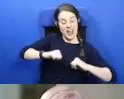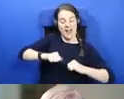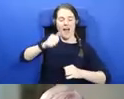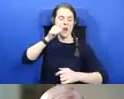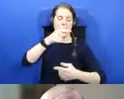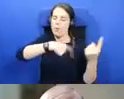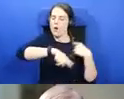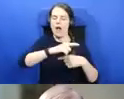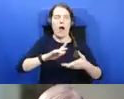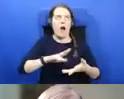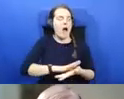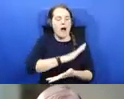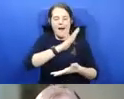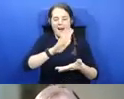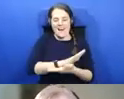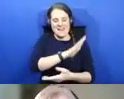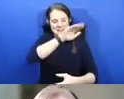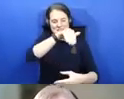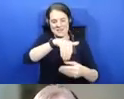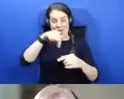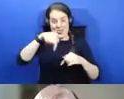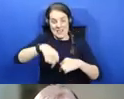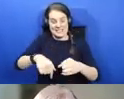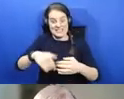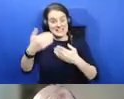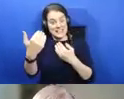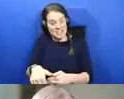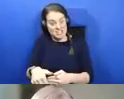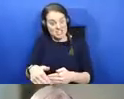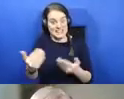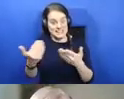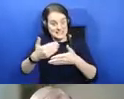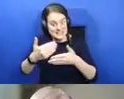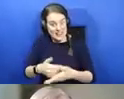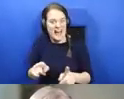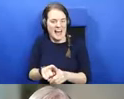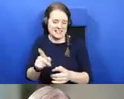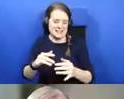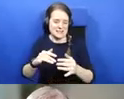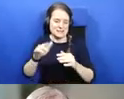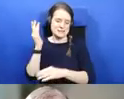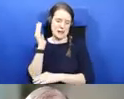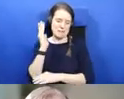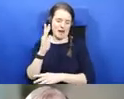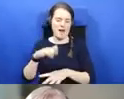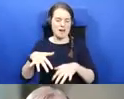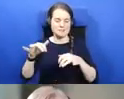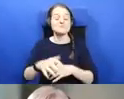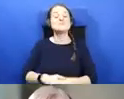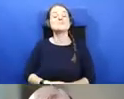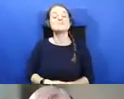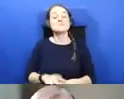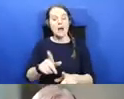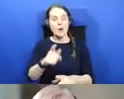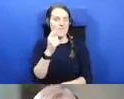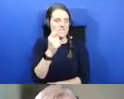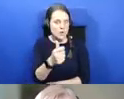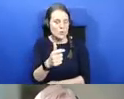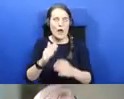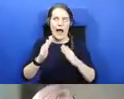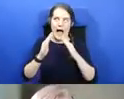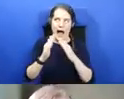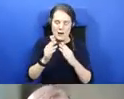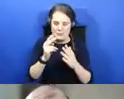be participating in this session this evening and in this seminar. I will just give a very few little housekeeping